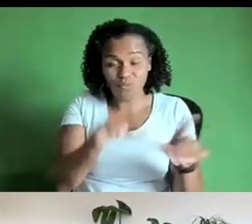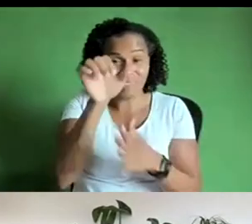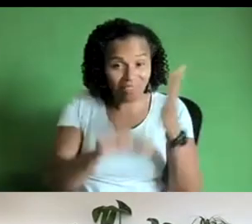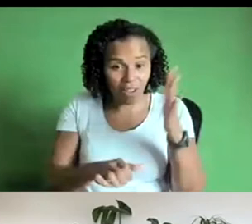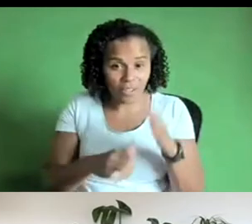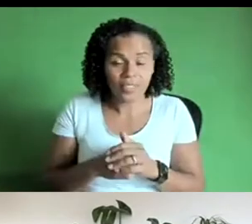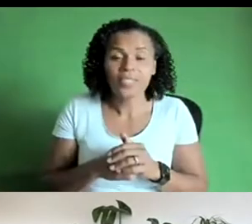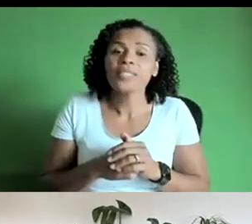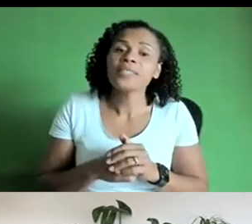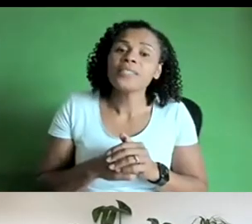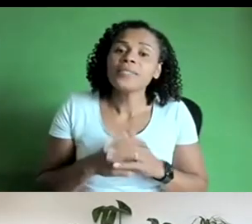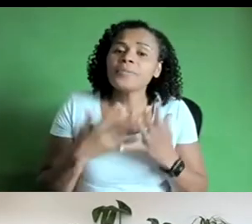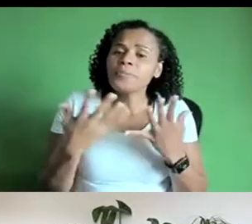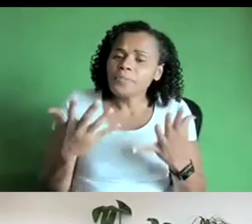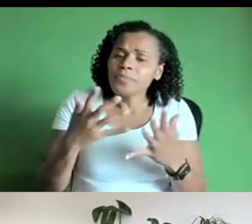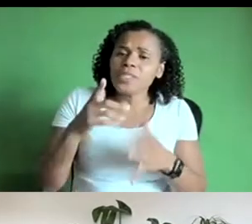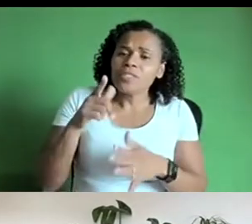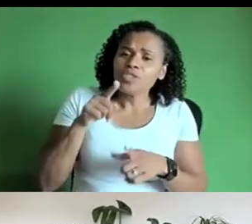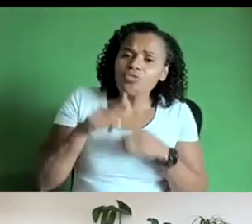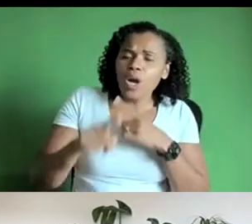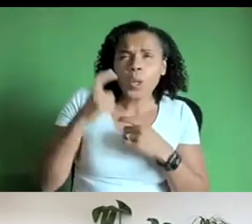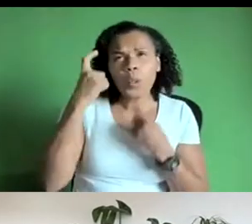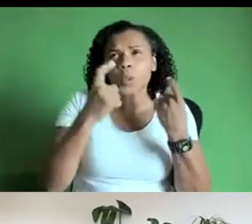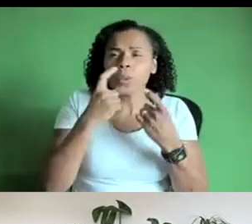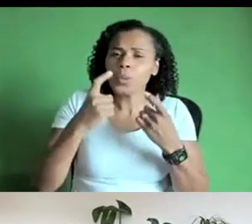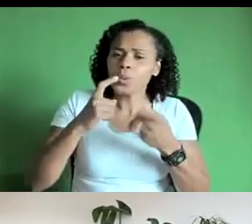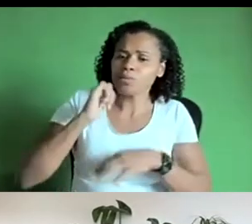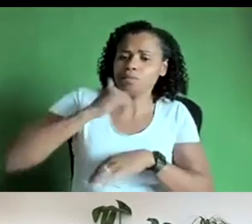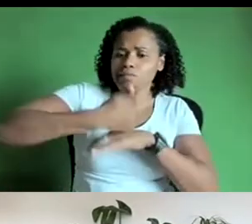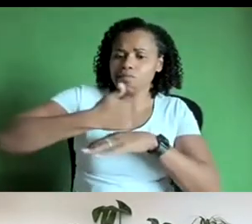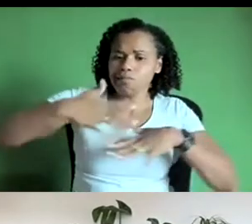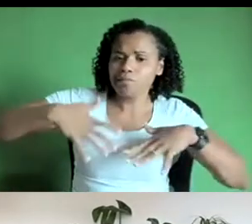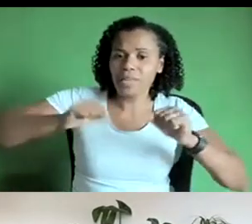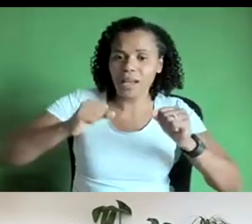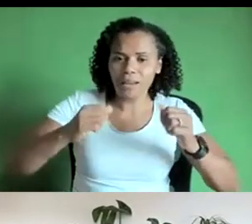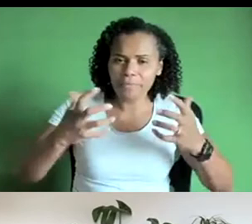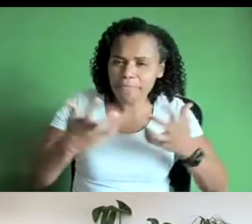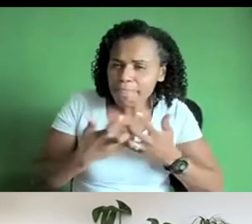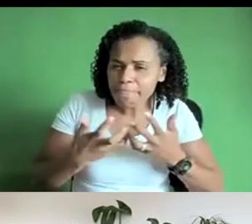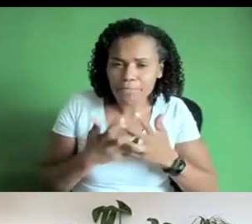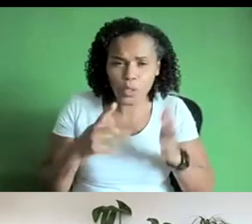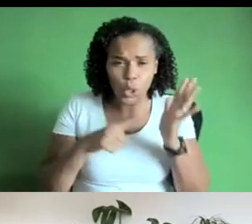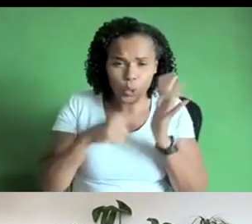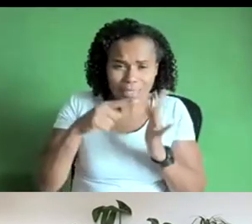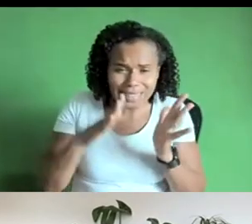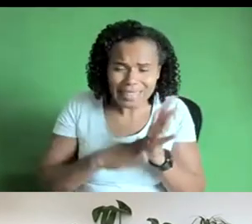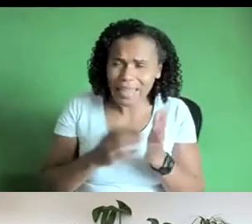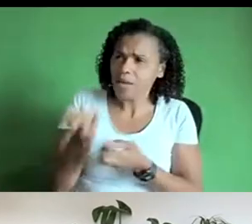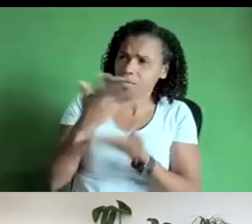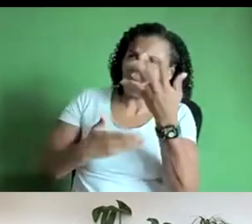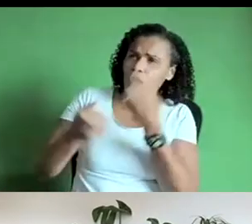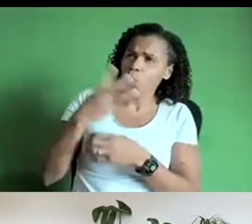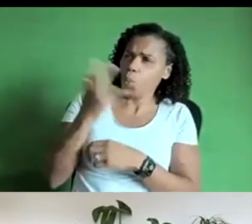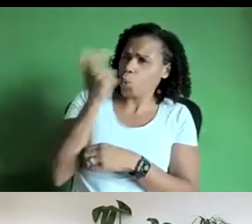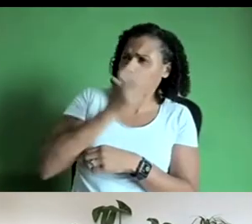of um set this up really um tim mentioned so many really interesting things about sharif's um